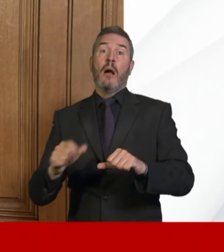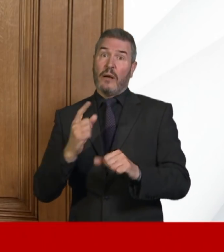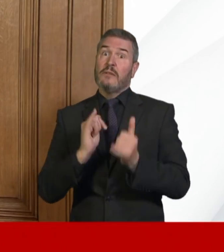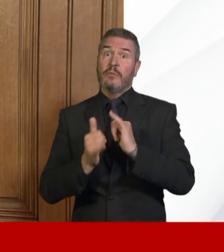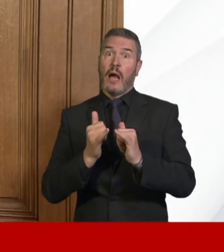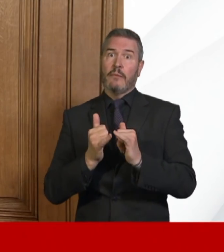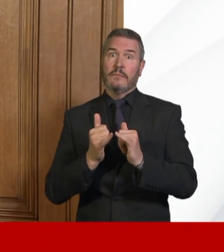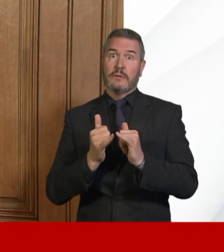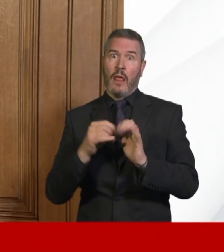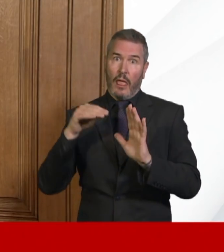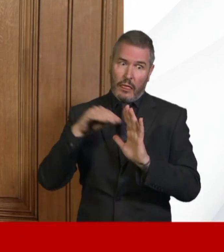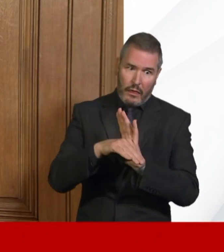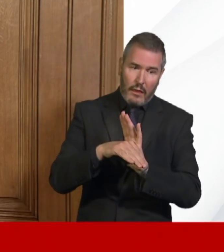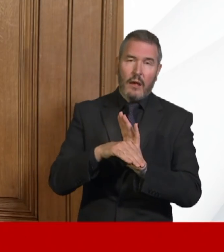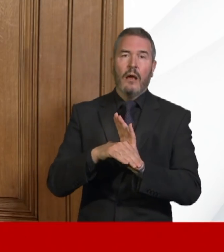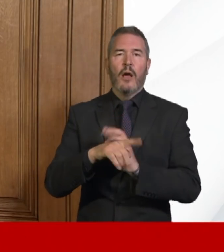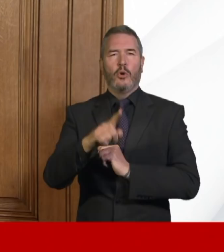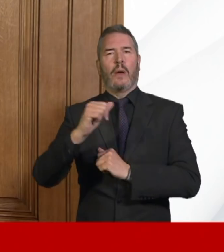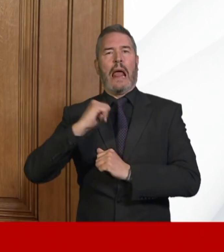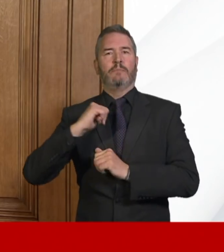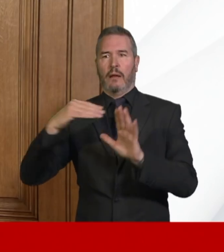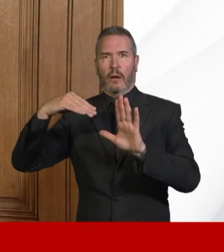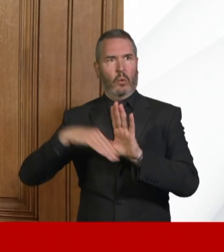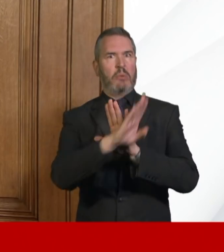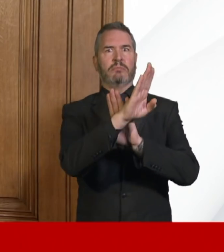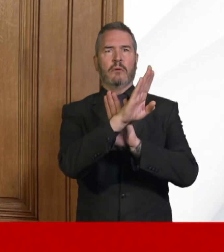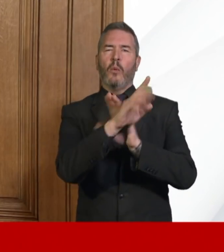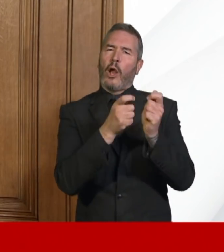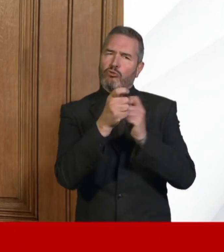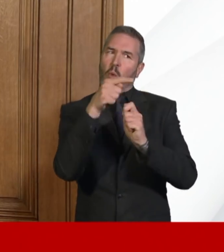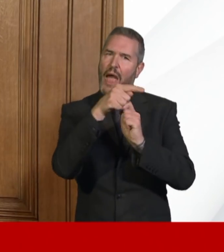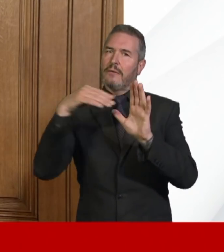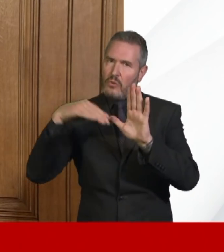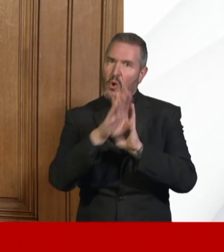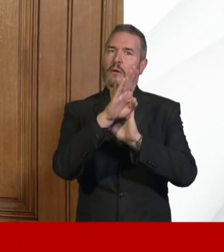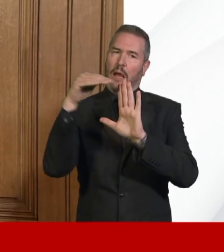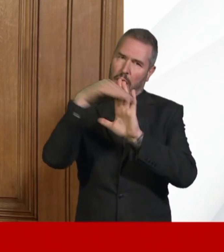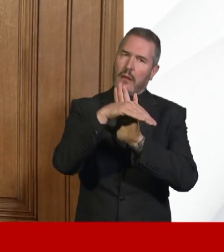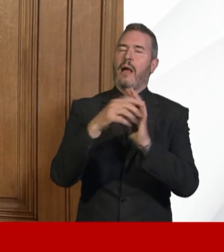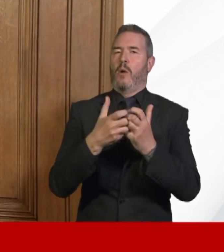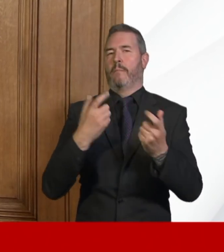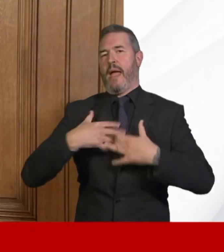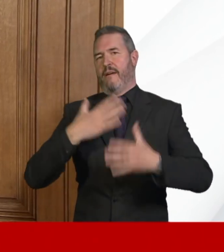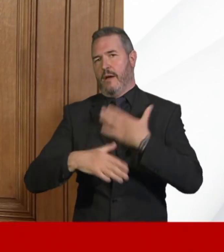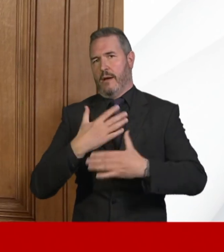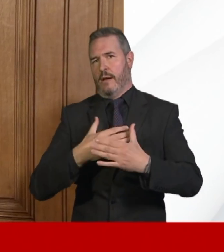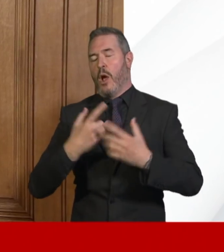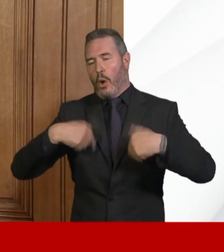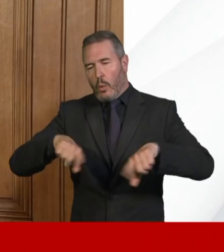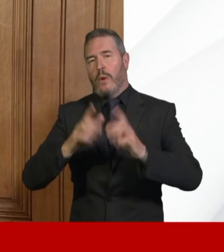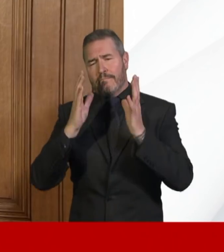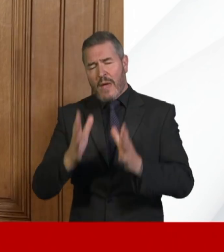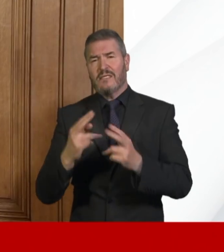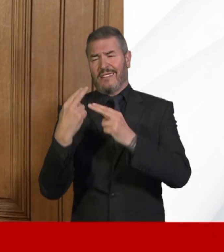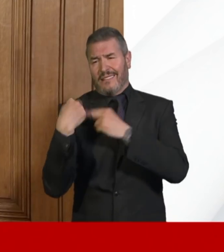on the way rather than the nice curves that you've seen in graphs in the in the media or on our charts. It's really important that we all do